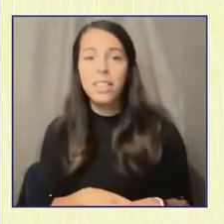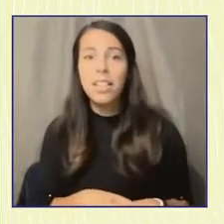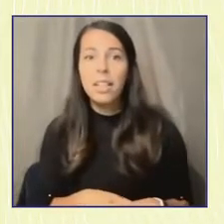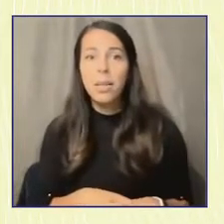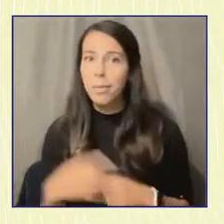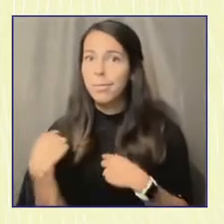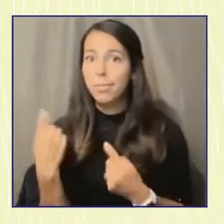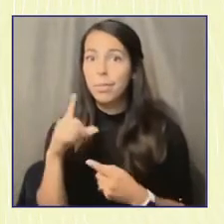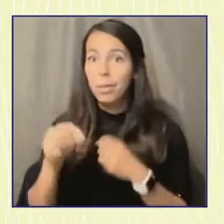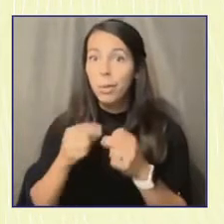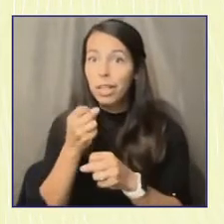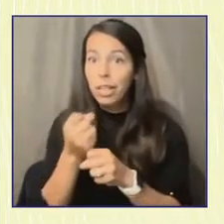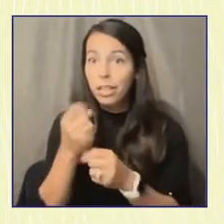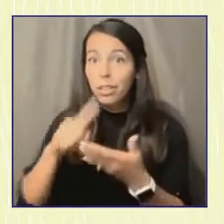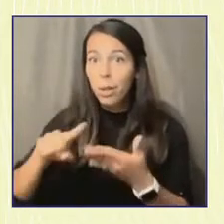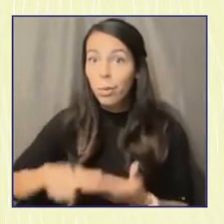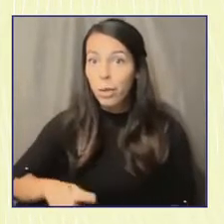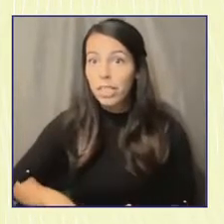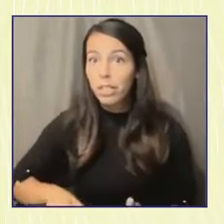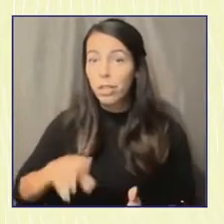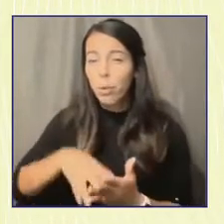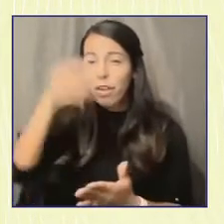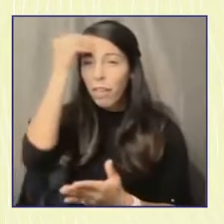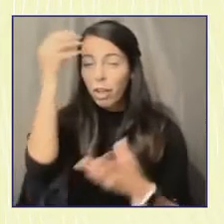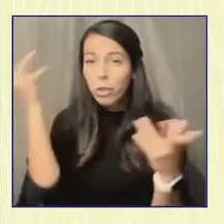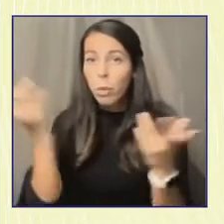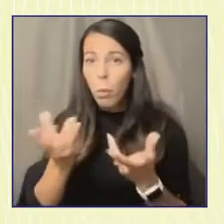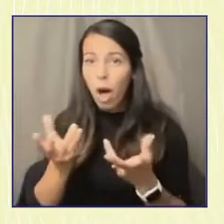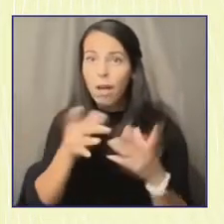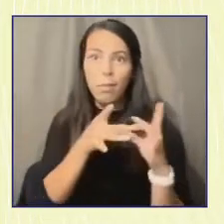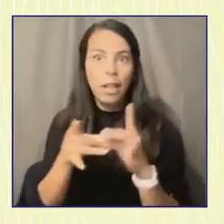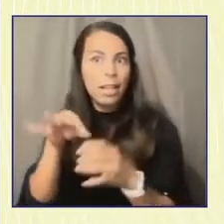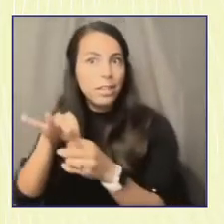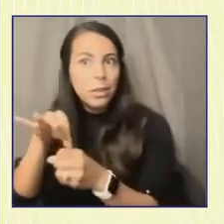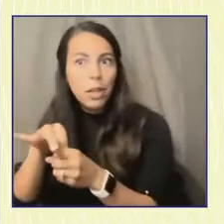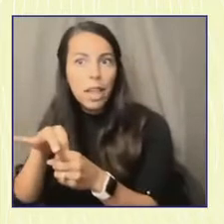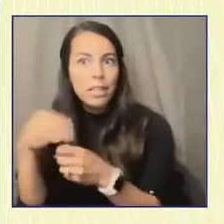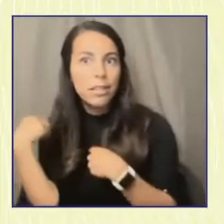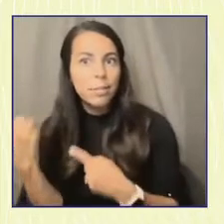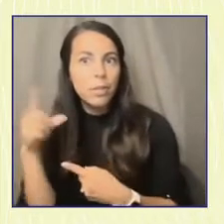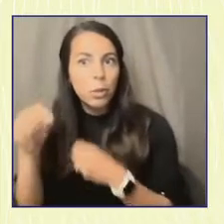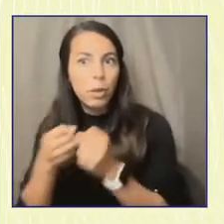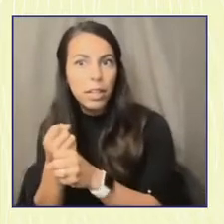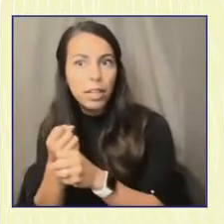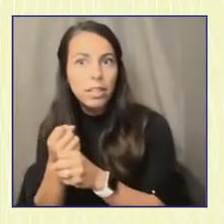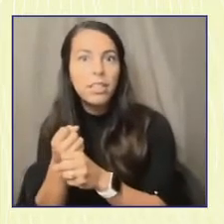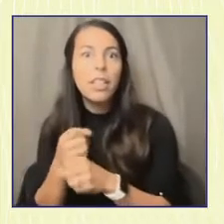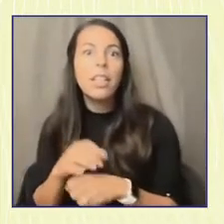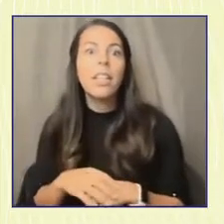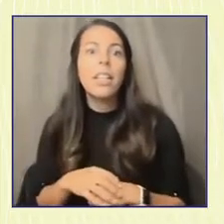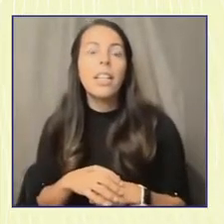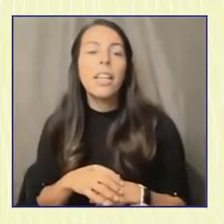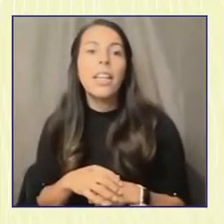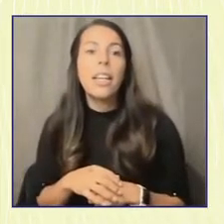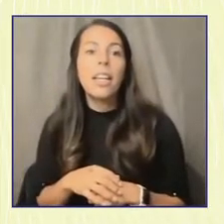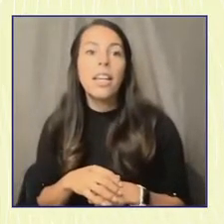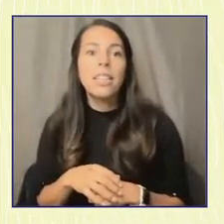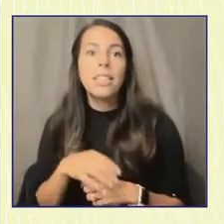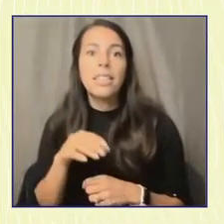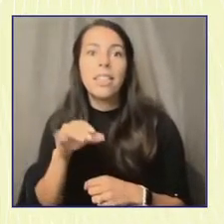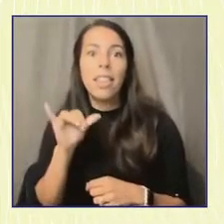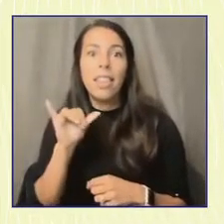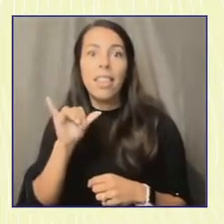takeaway from our research related to elections over the past 20 years is that these varying levels of